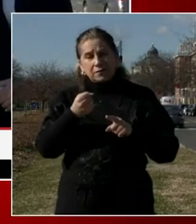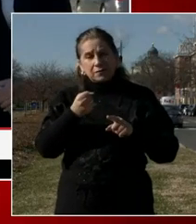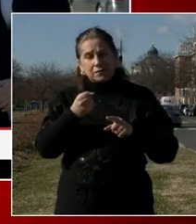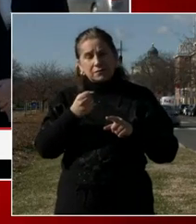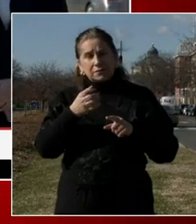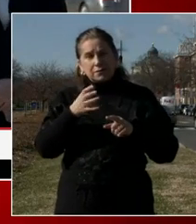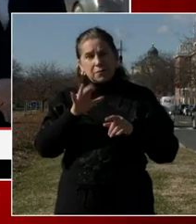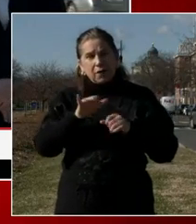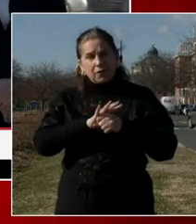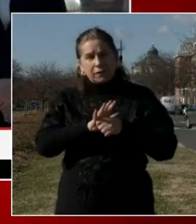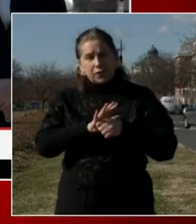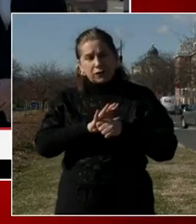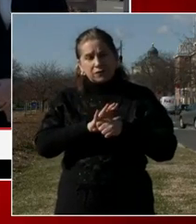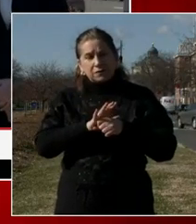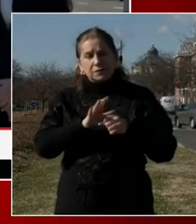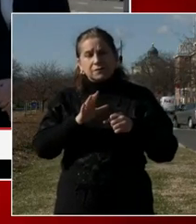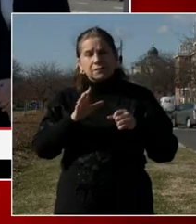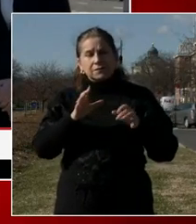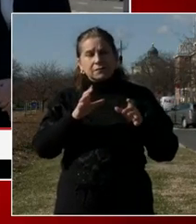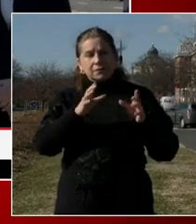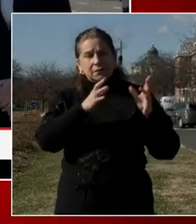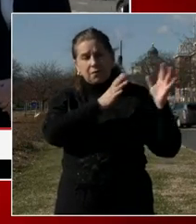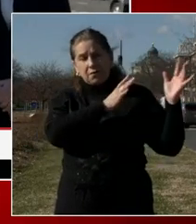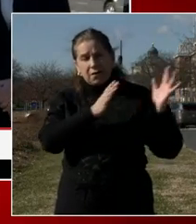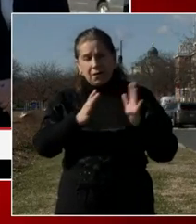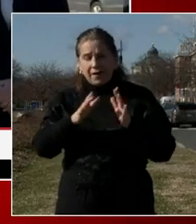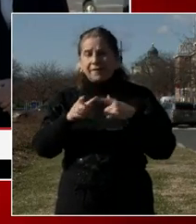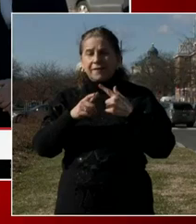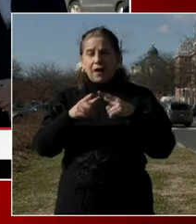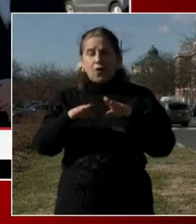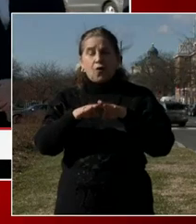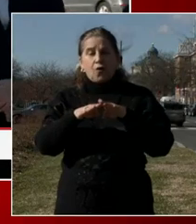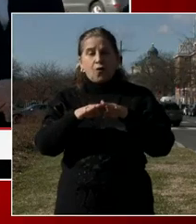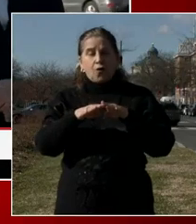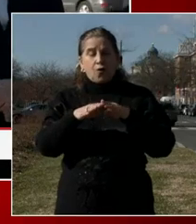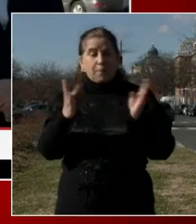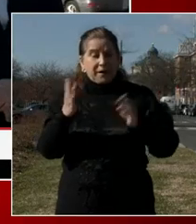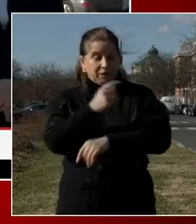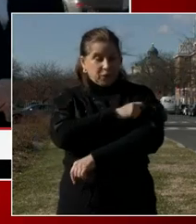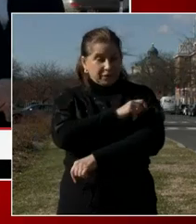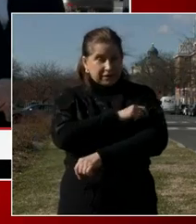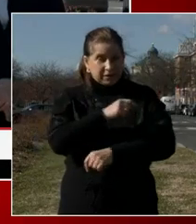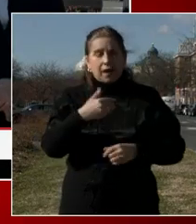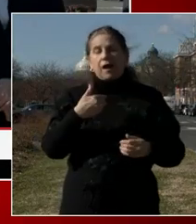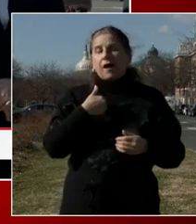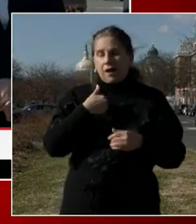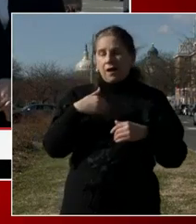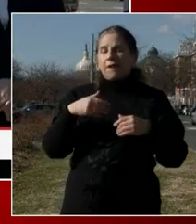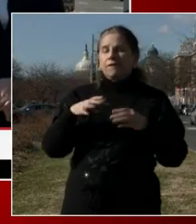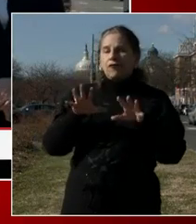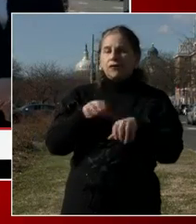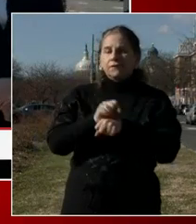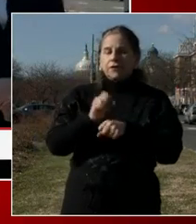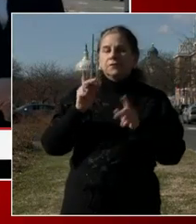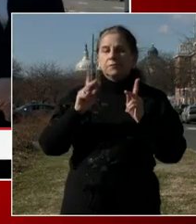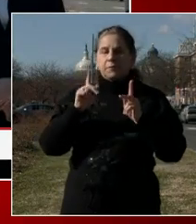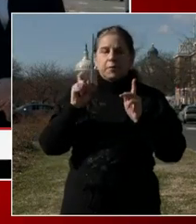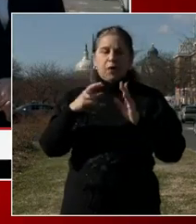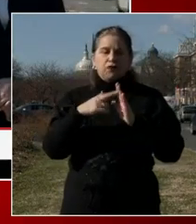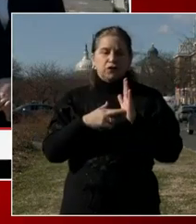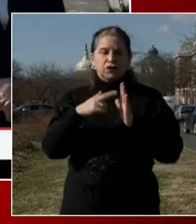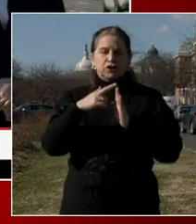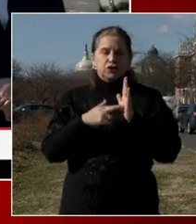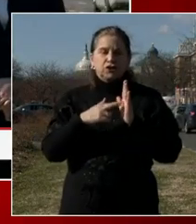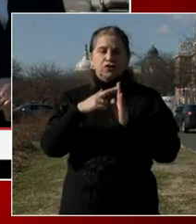opened up the reservation, the remaining reservations for the entire city. And let me just say